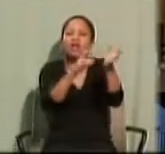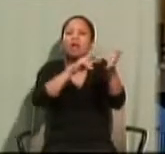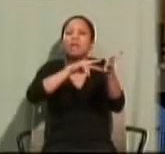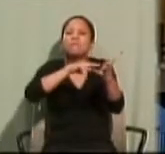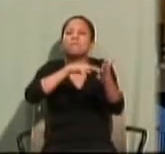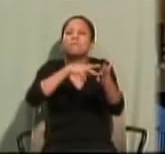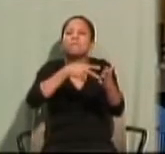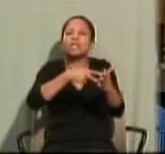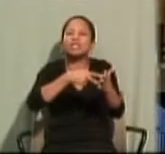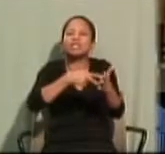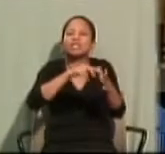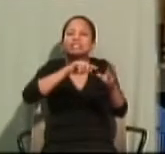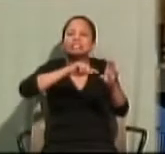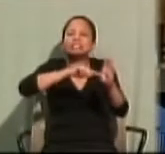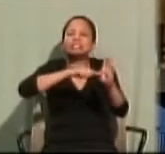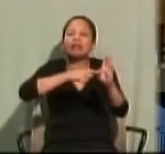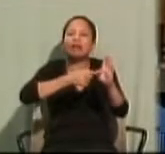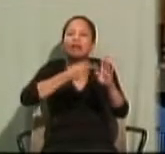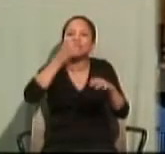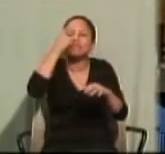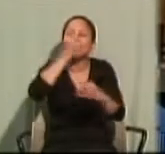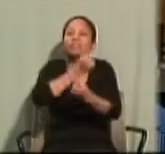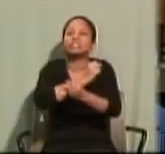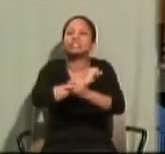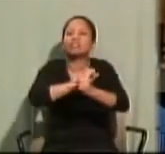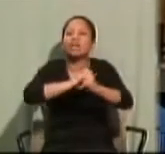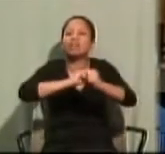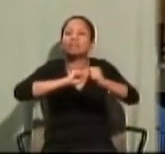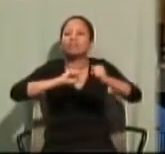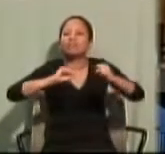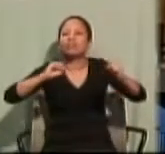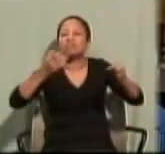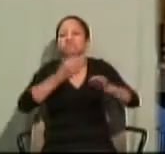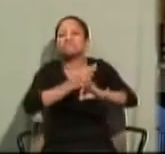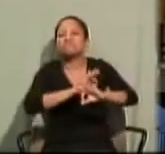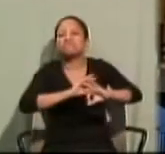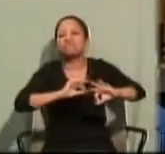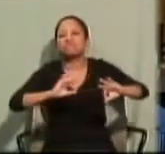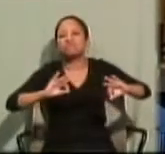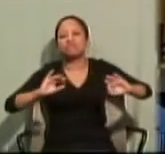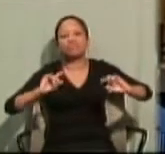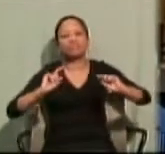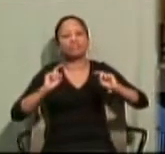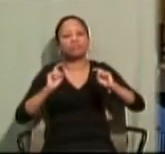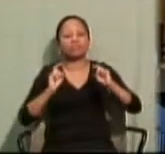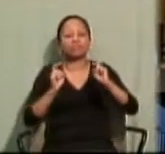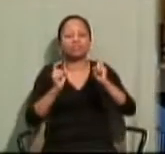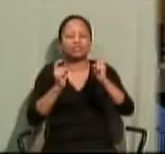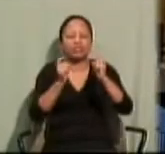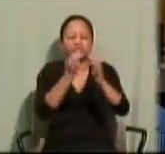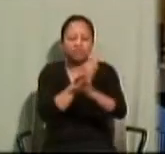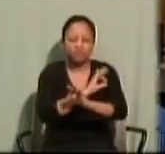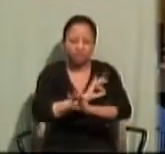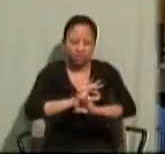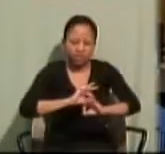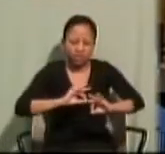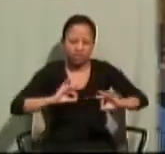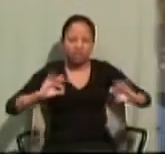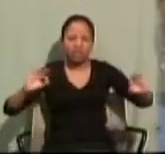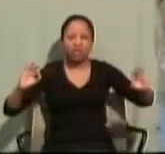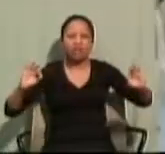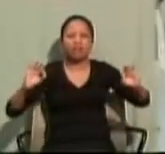salvation to free us from sin, to free us for